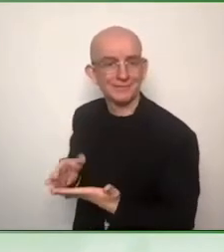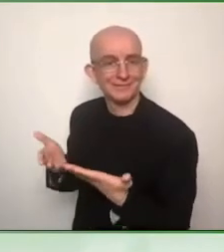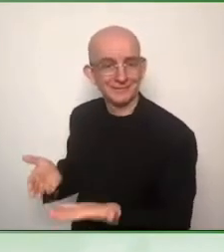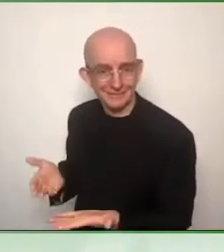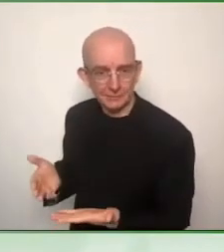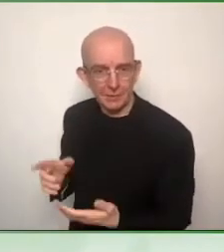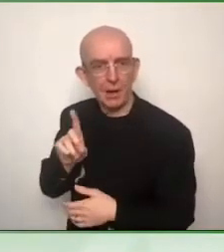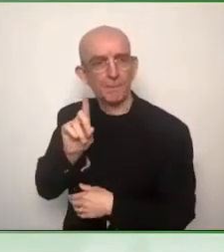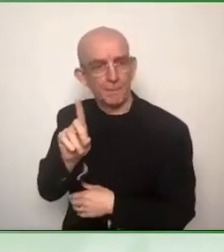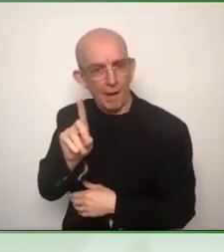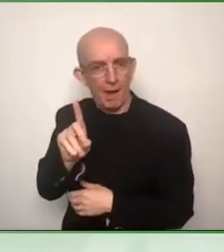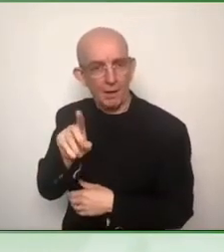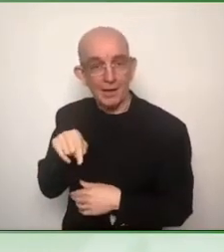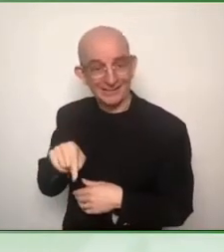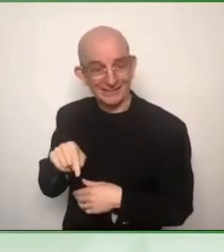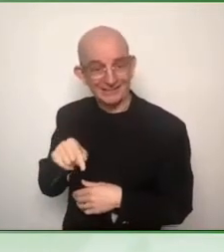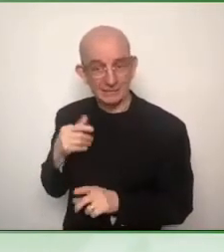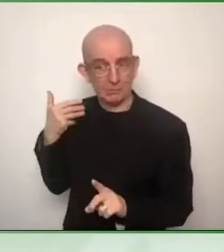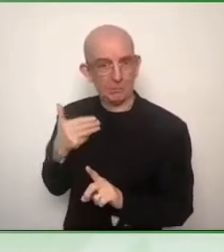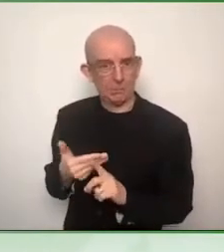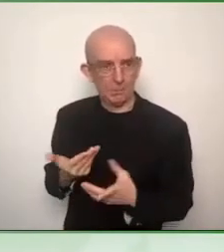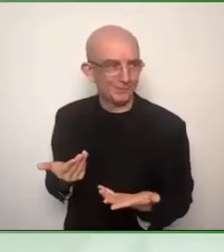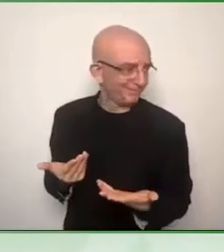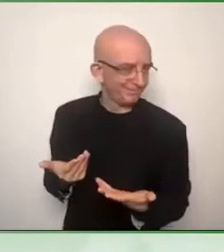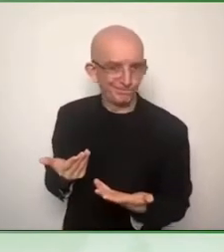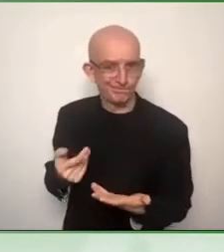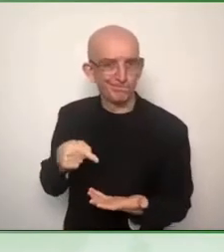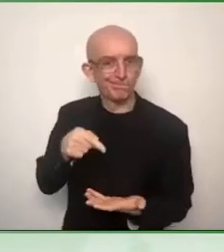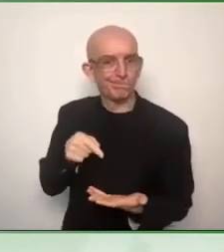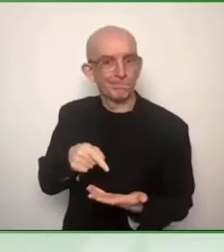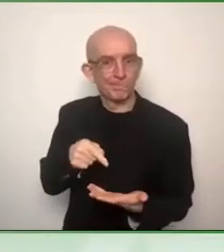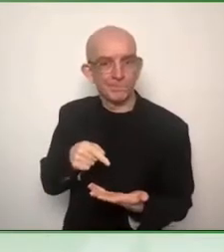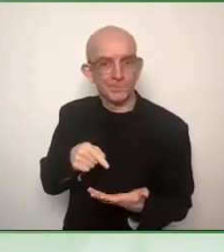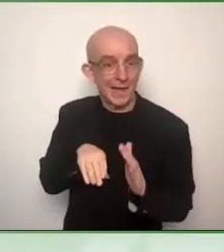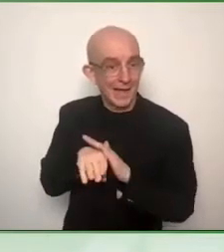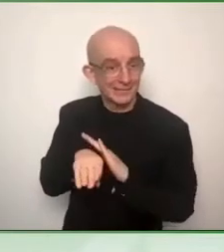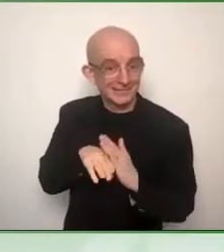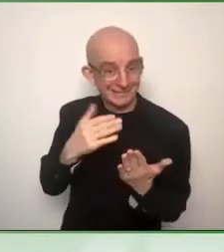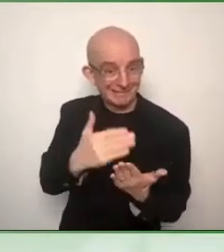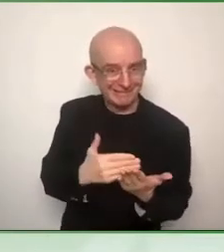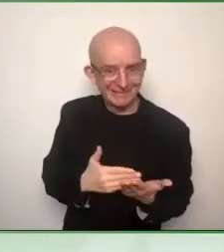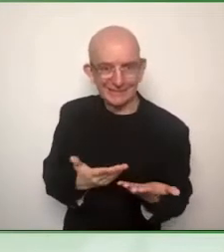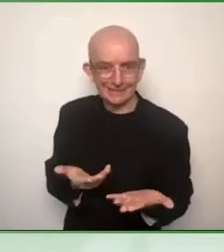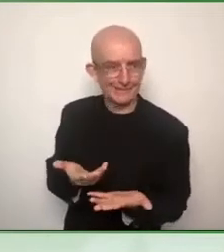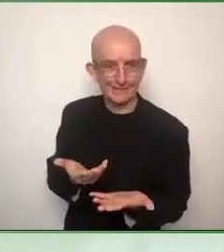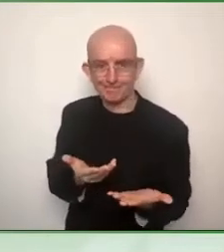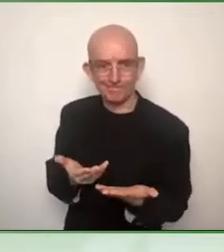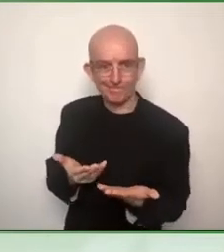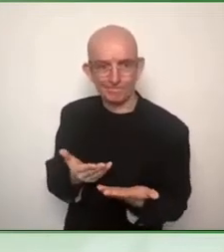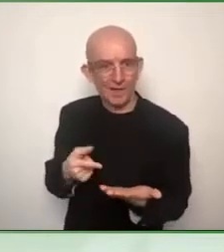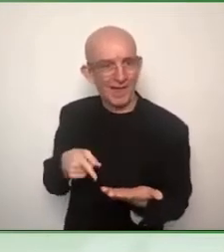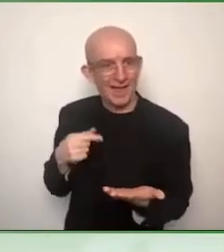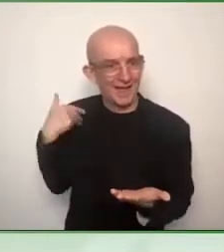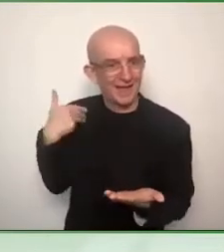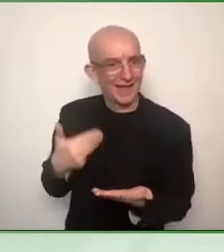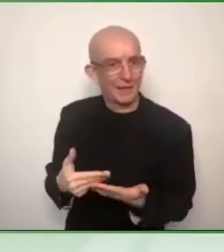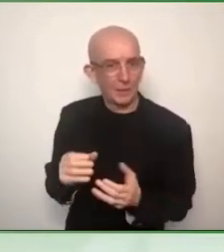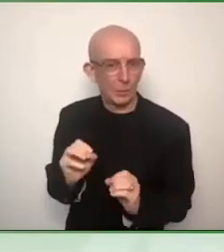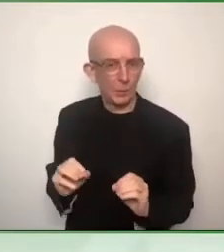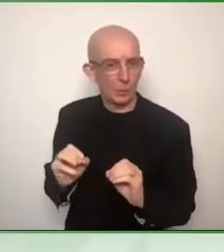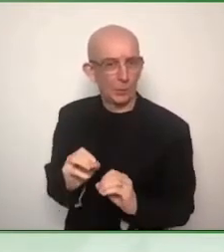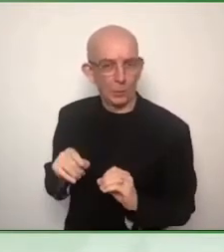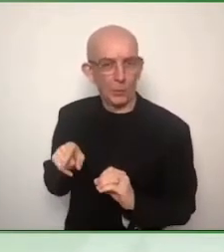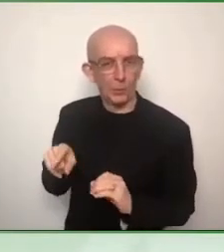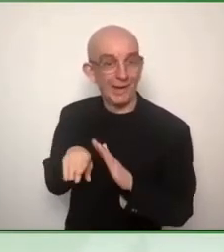started long time ago developing standards and we have a standard that resulted from a